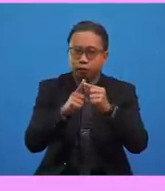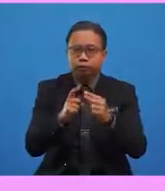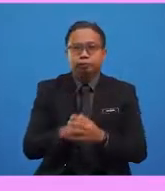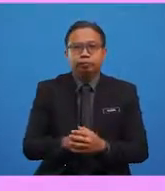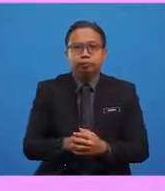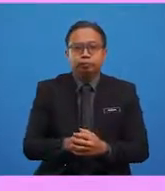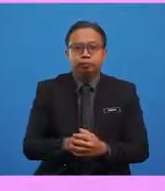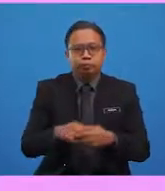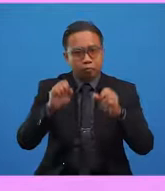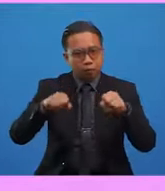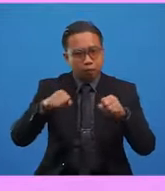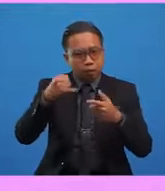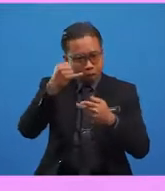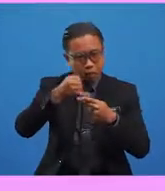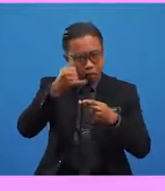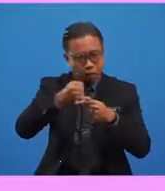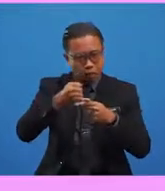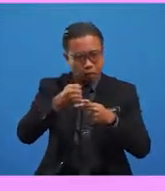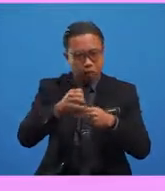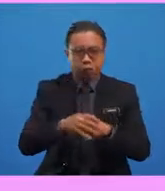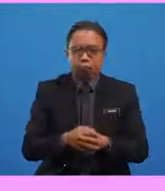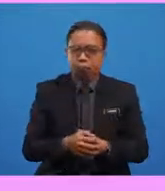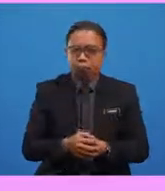Can you identify them, boys and girls?